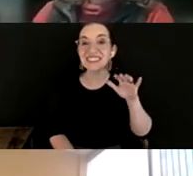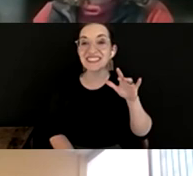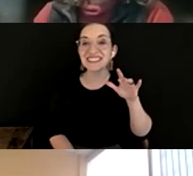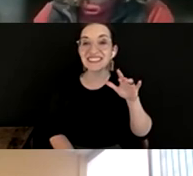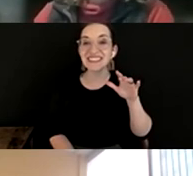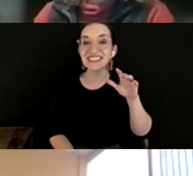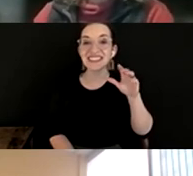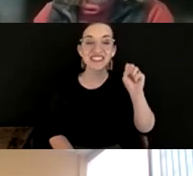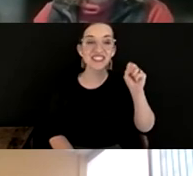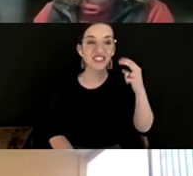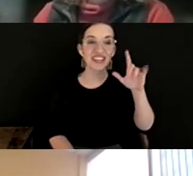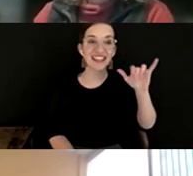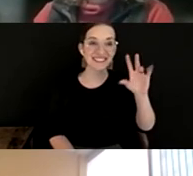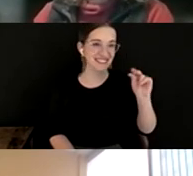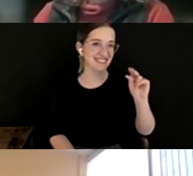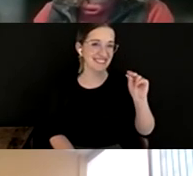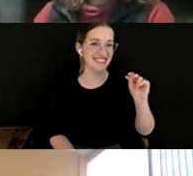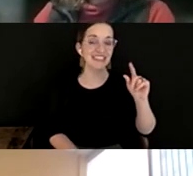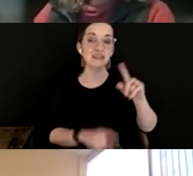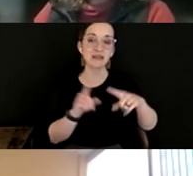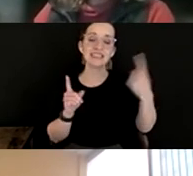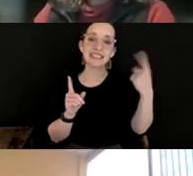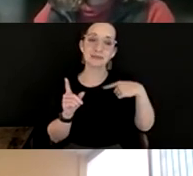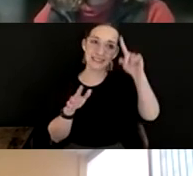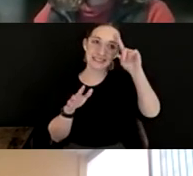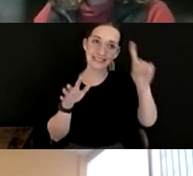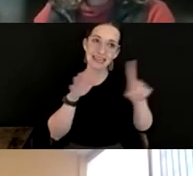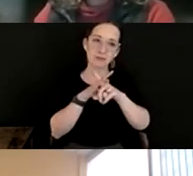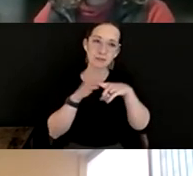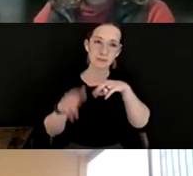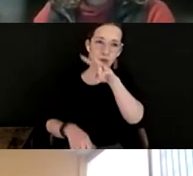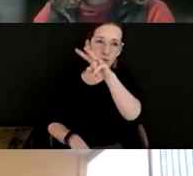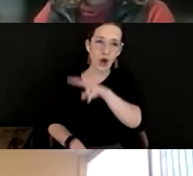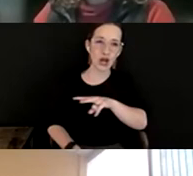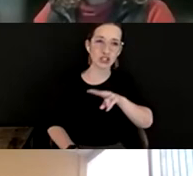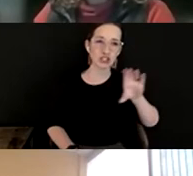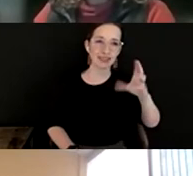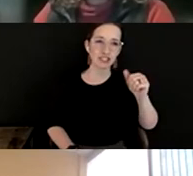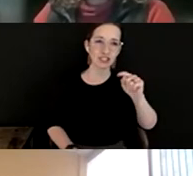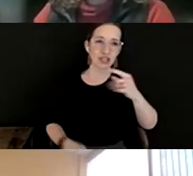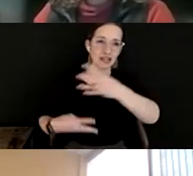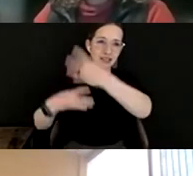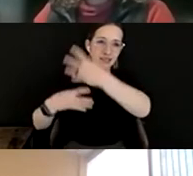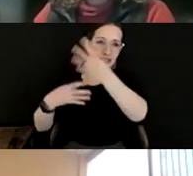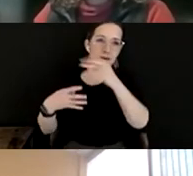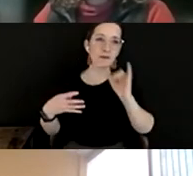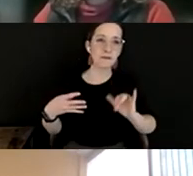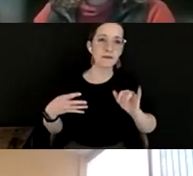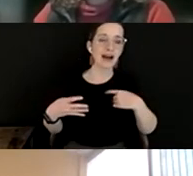No, but I something is coming to mind as I'm kind of watching the chat go. And, you know, I think that